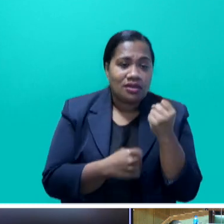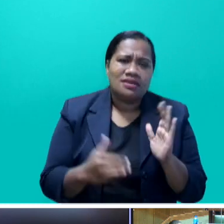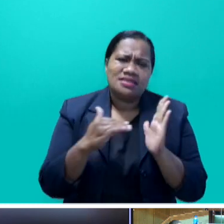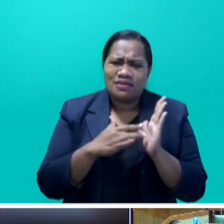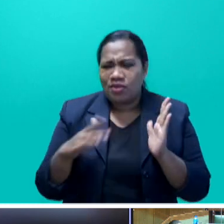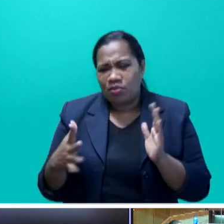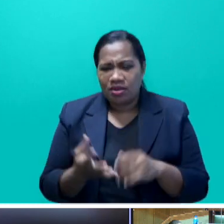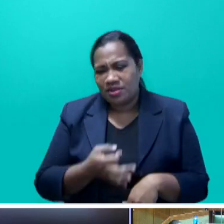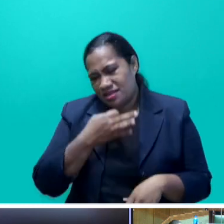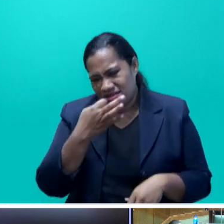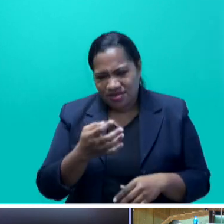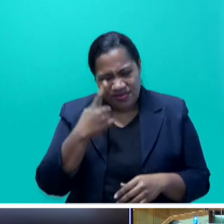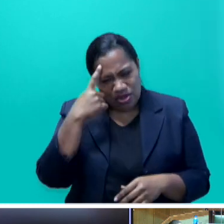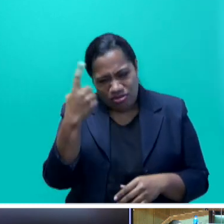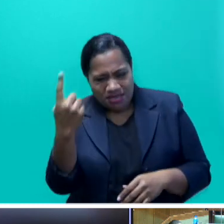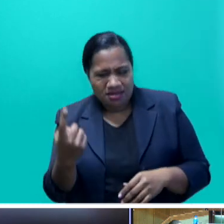to repeat Zimbabwe's experience.